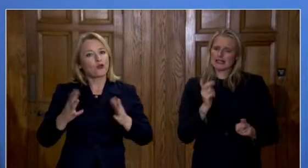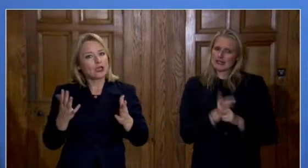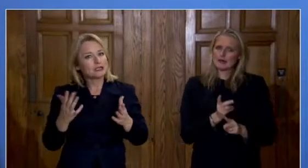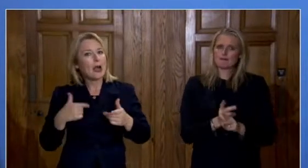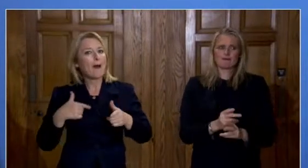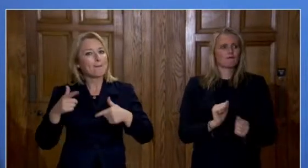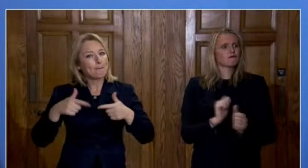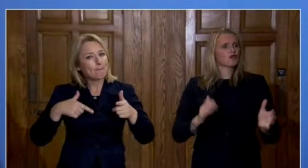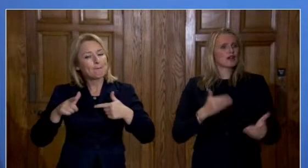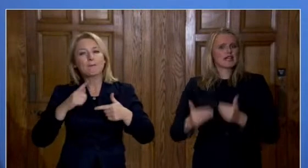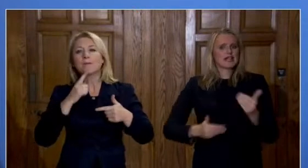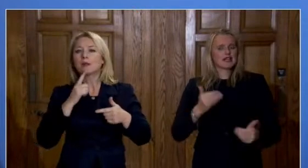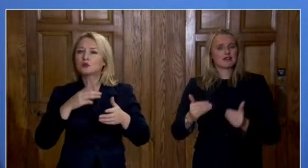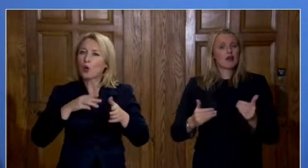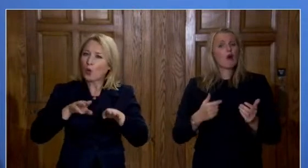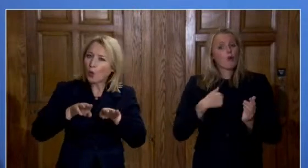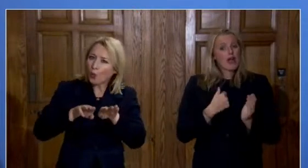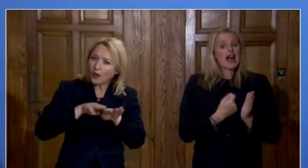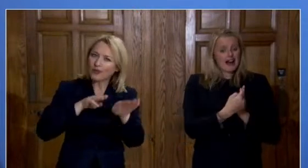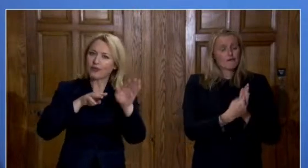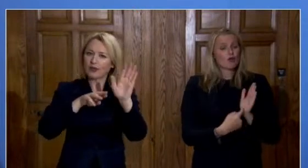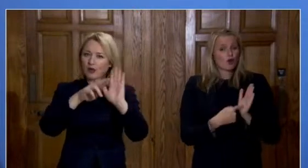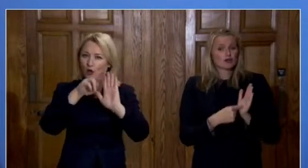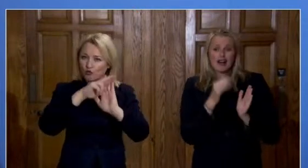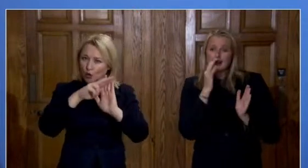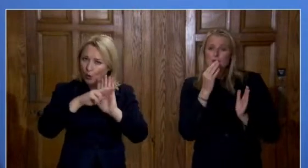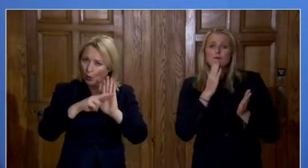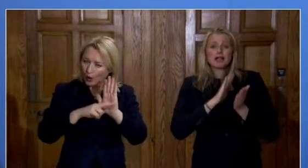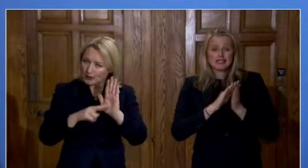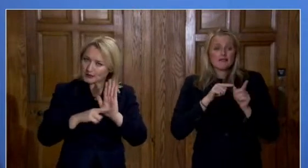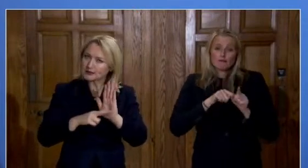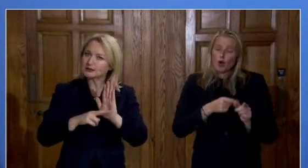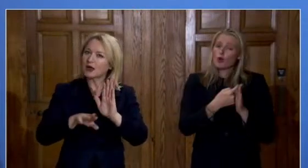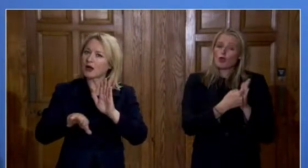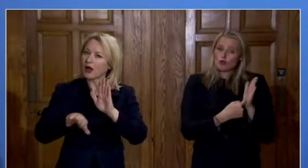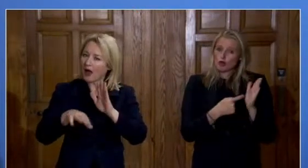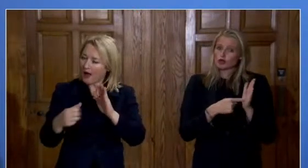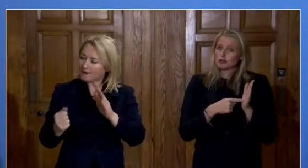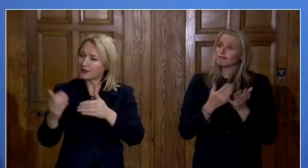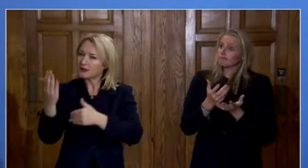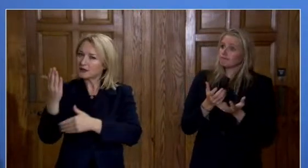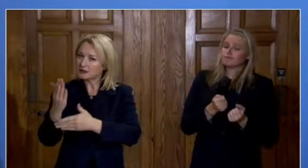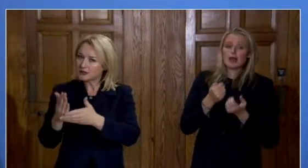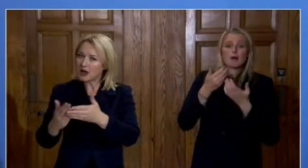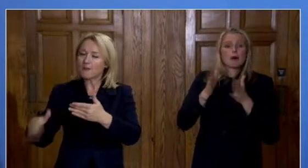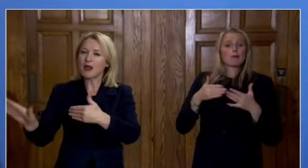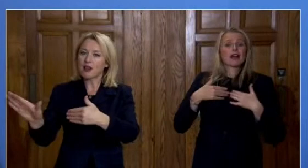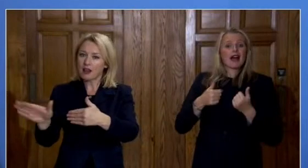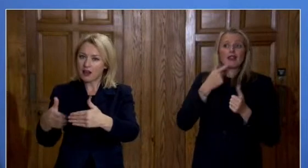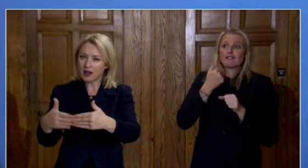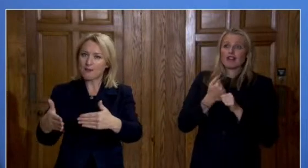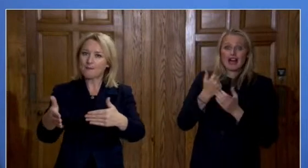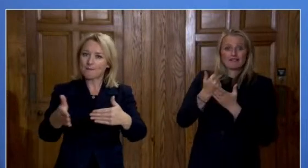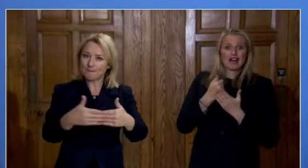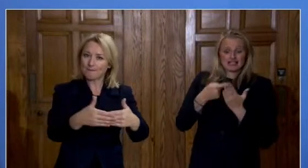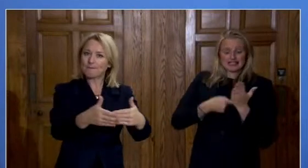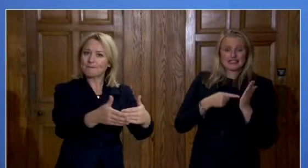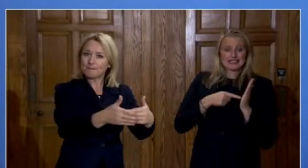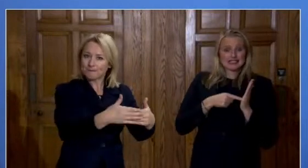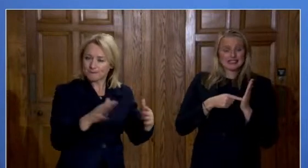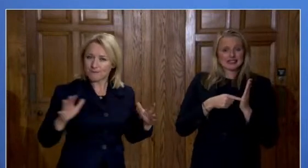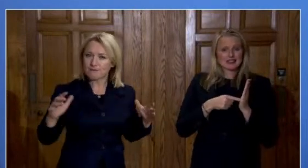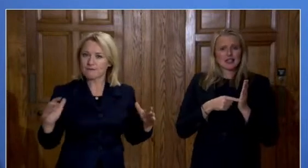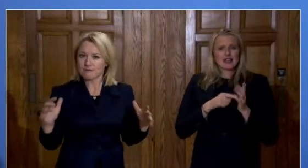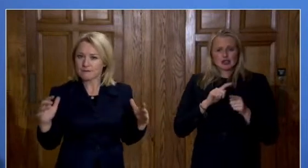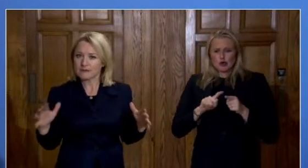rules that are now in place and stick to the public health advice. If we can get back on course, we can avoid more